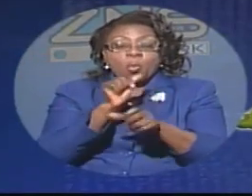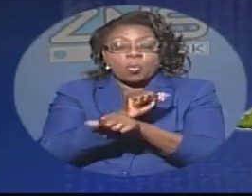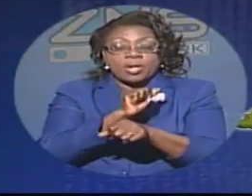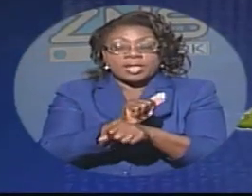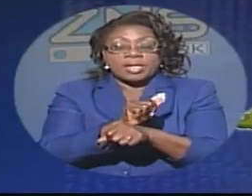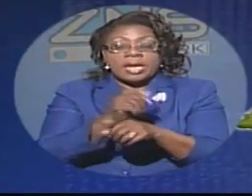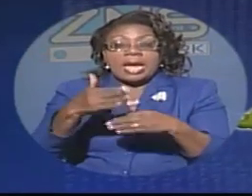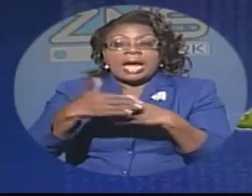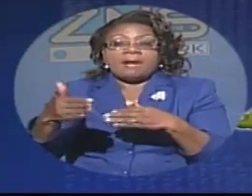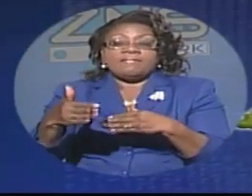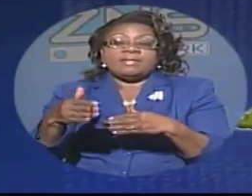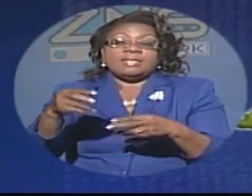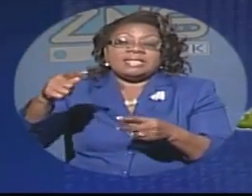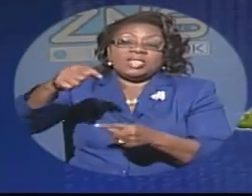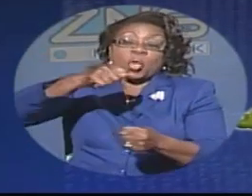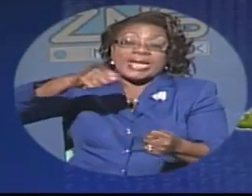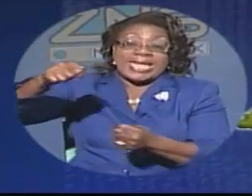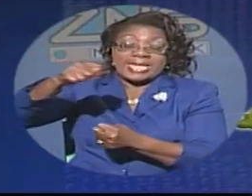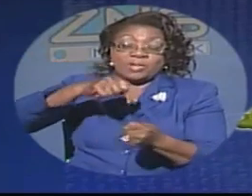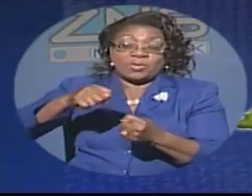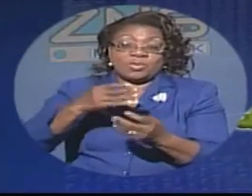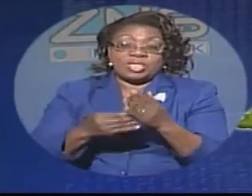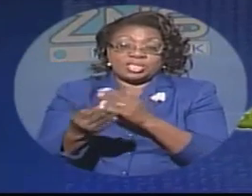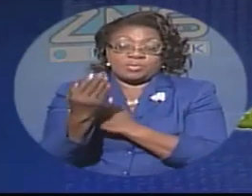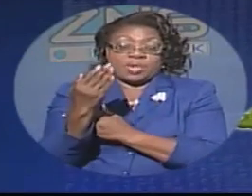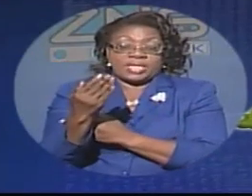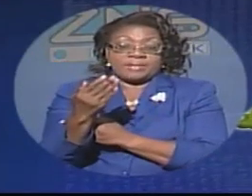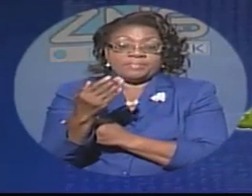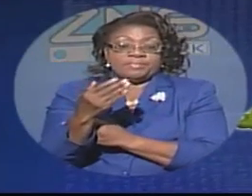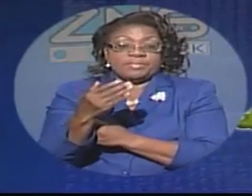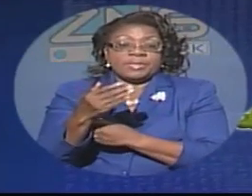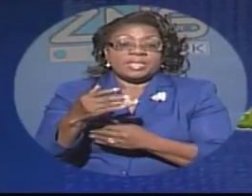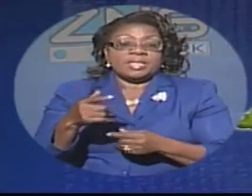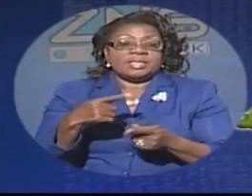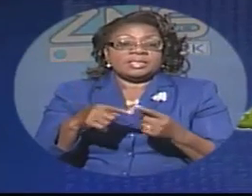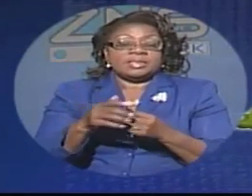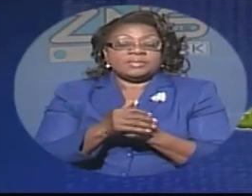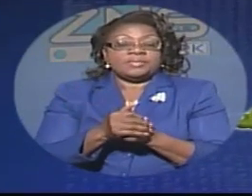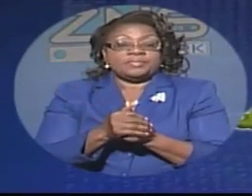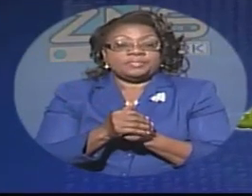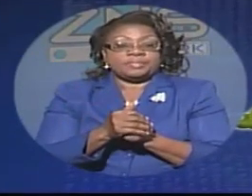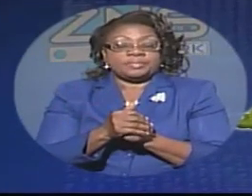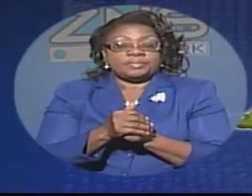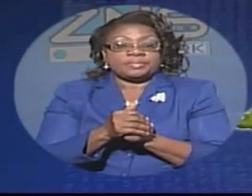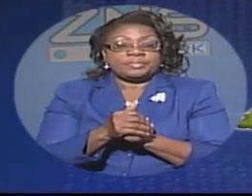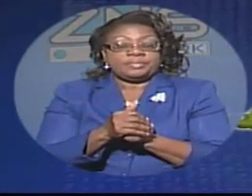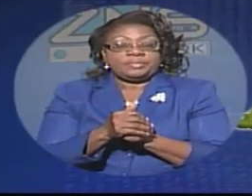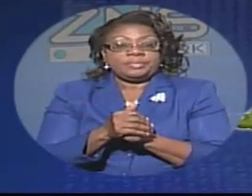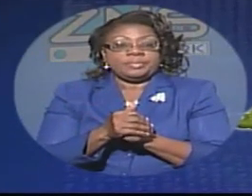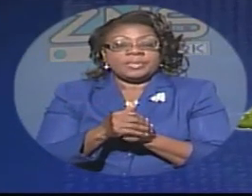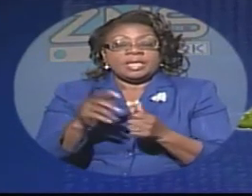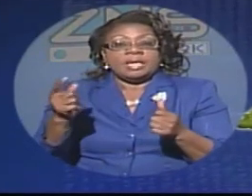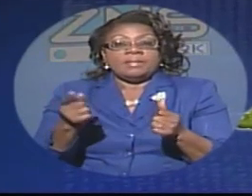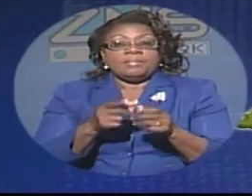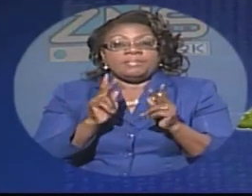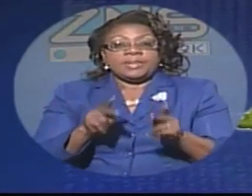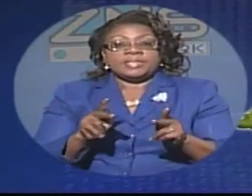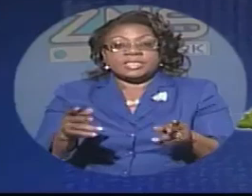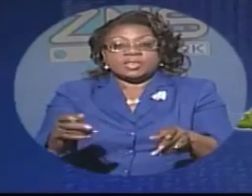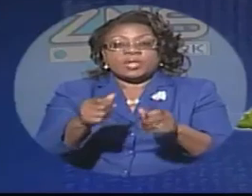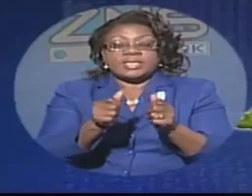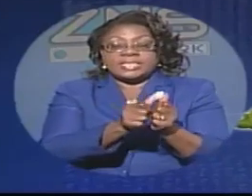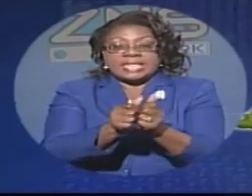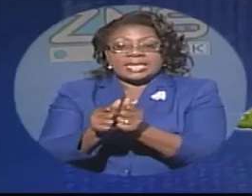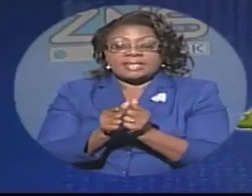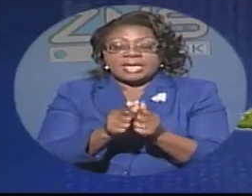efforts from after the hurricane we'll going on a slow process as far as that is concerned persons got together and